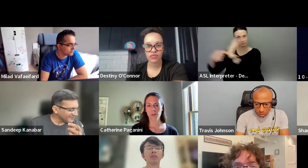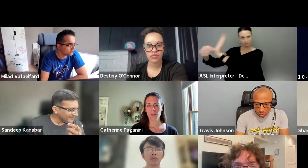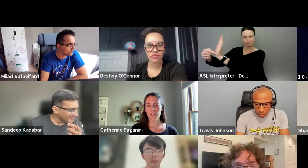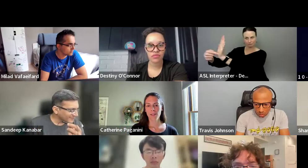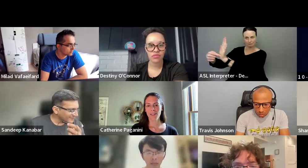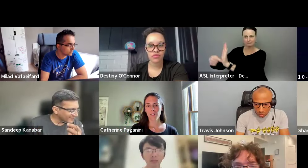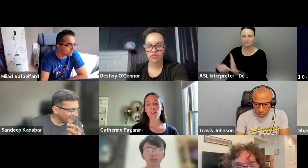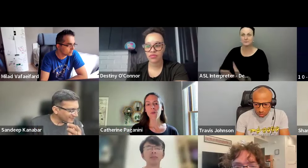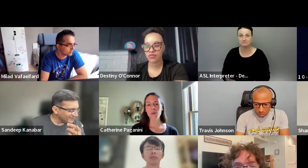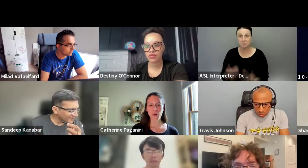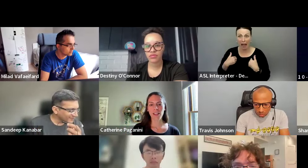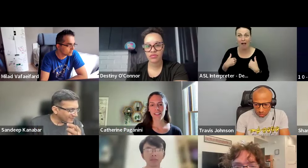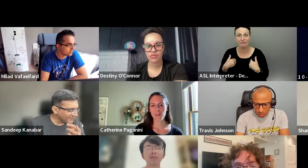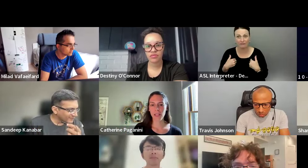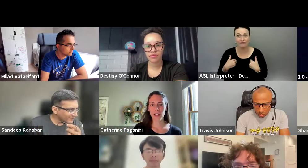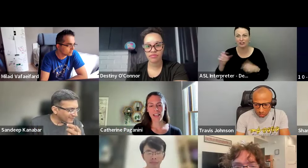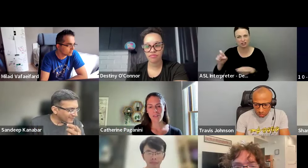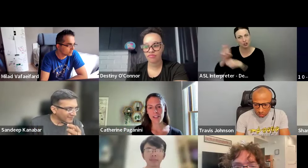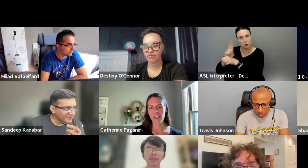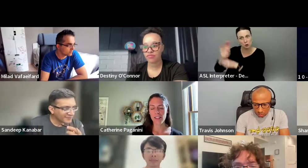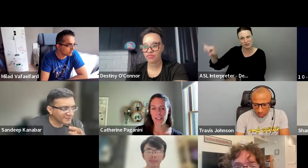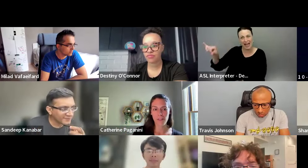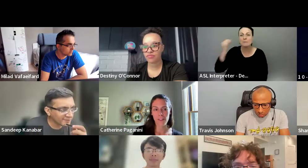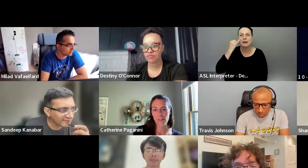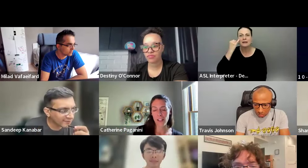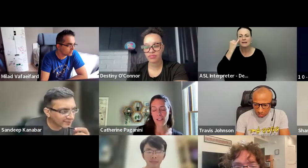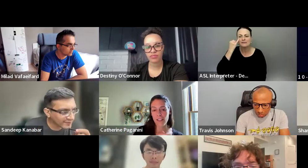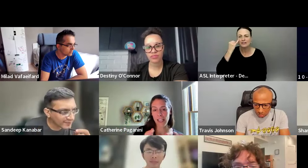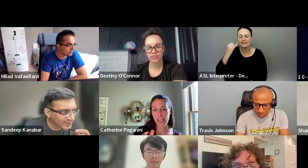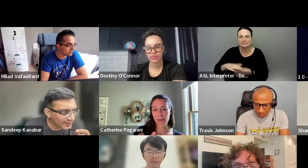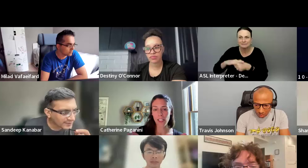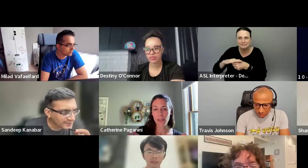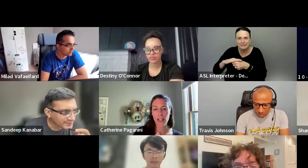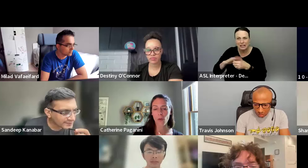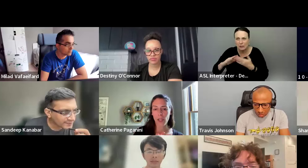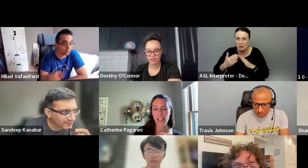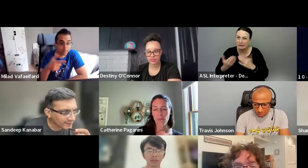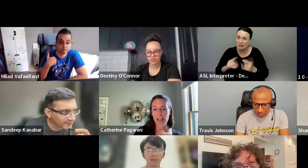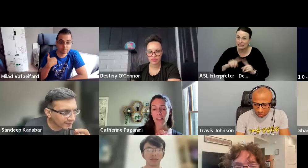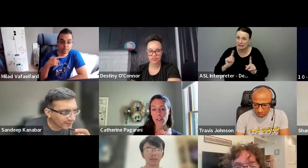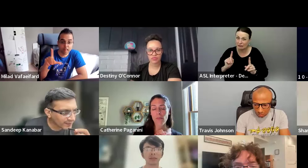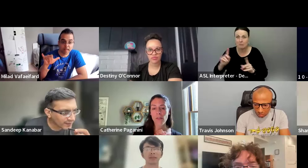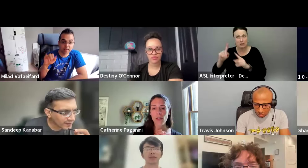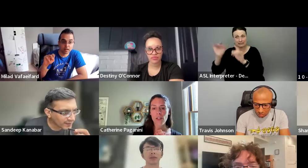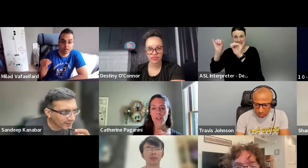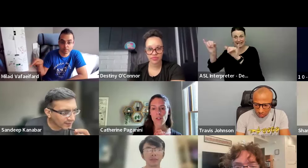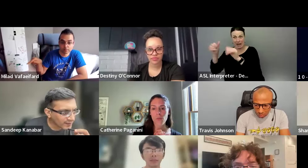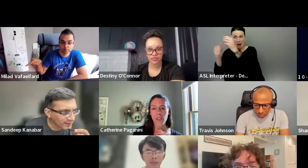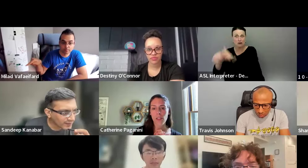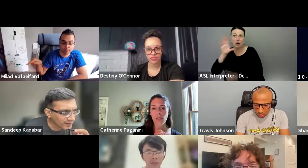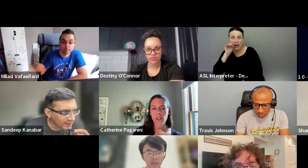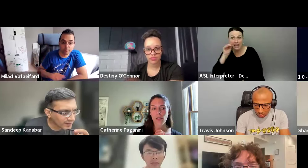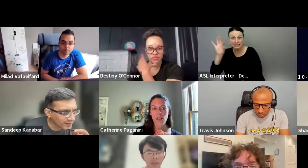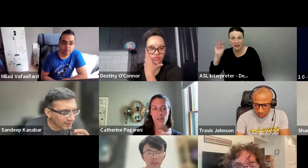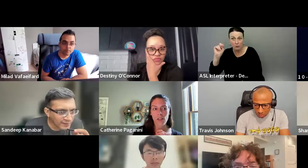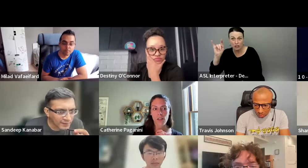use. Right. But again, if it is, if, if it is the same team, if it's like organized by the Linux foundation, it should